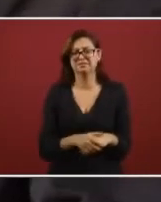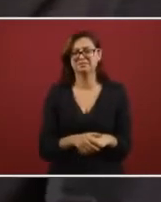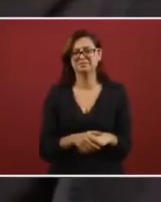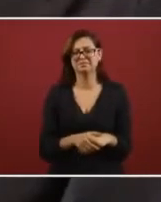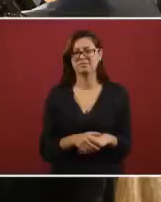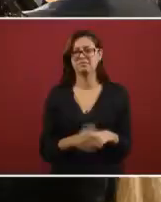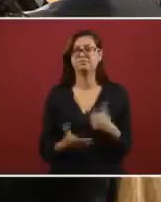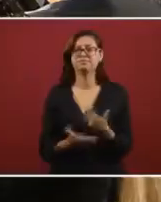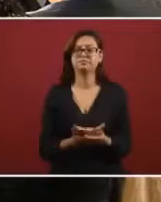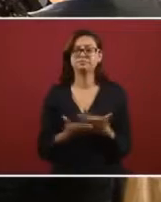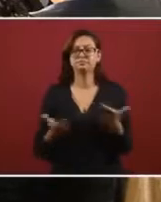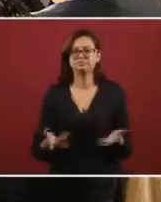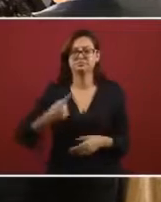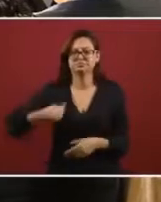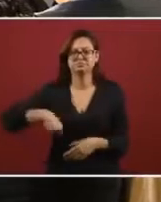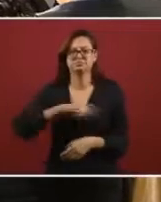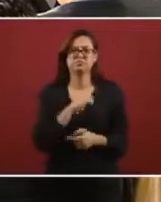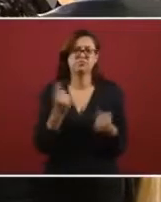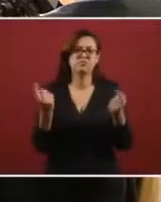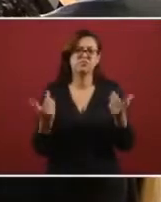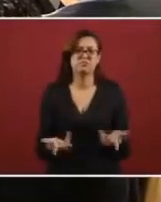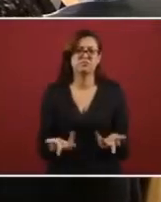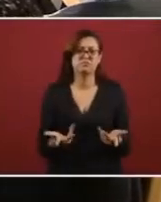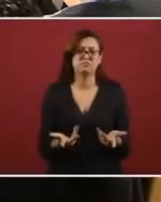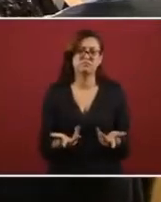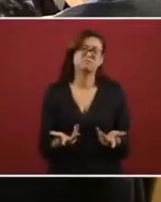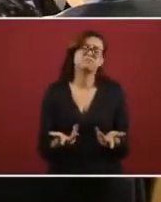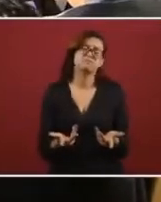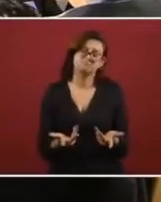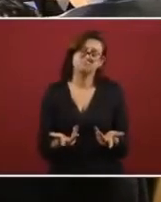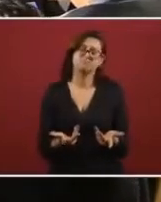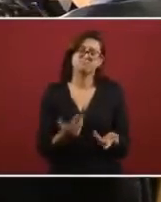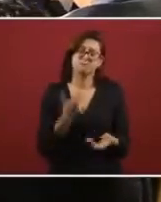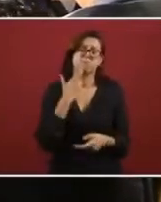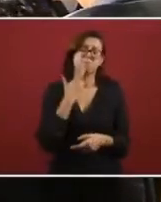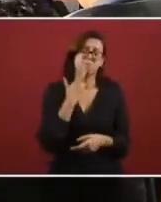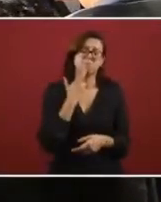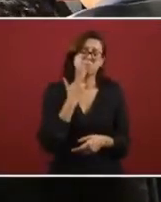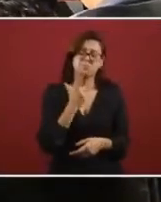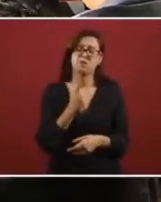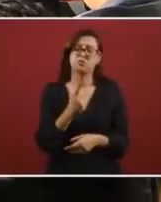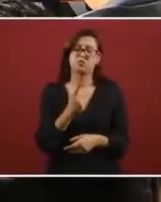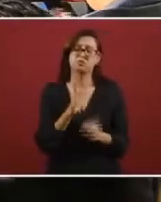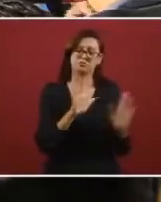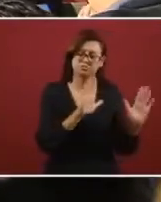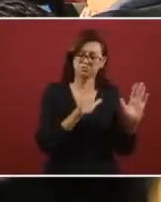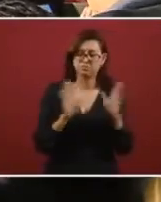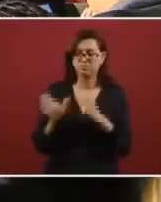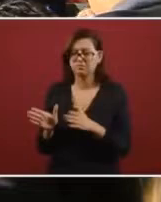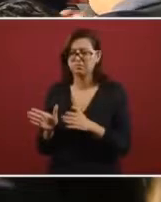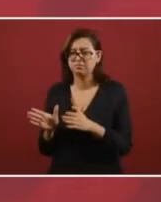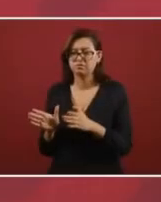because what we are doing now is with the participation